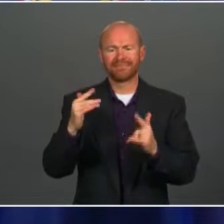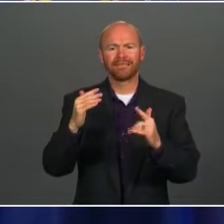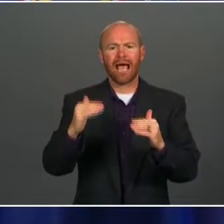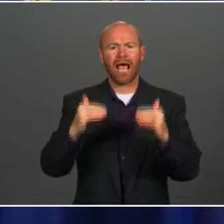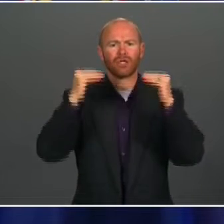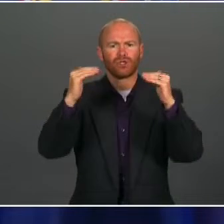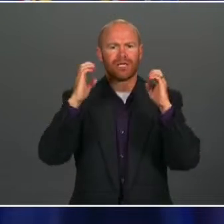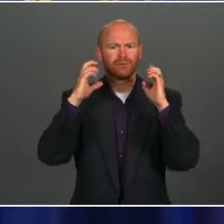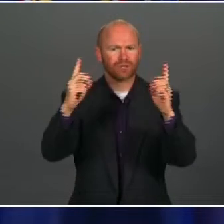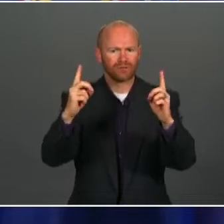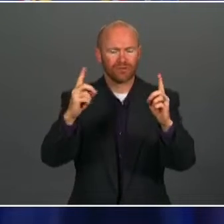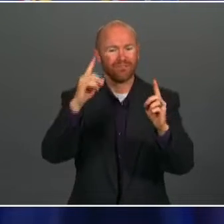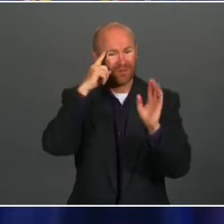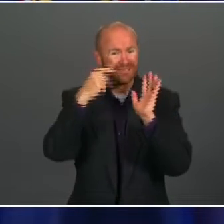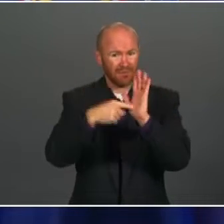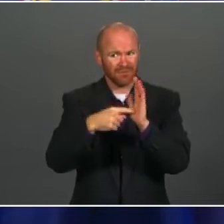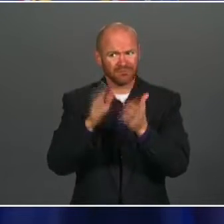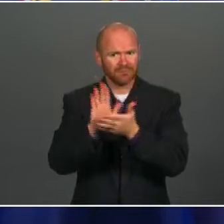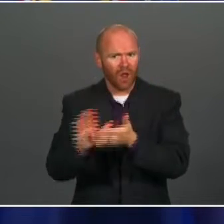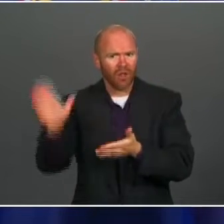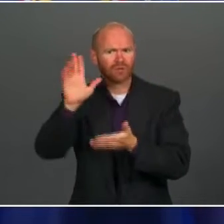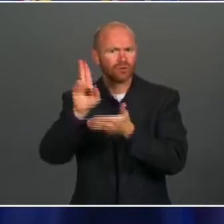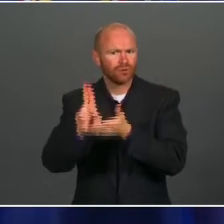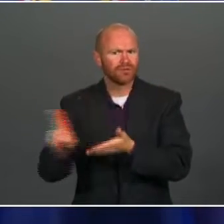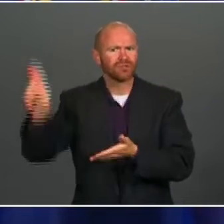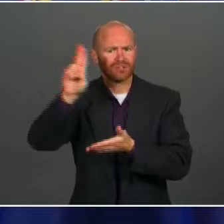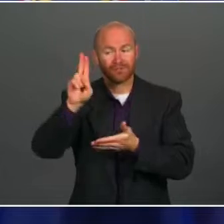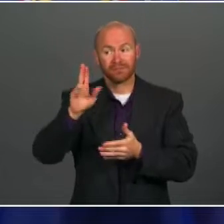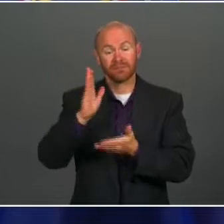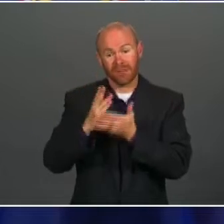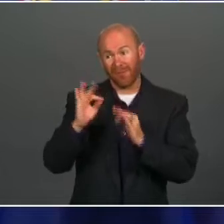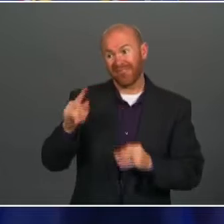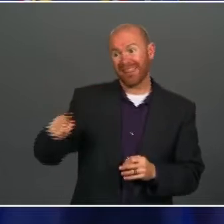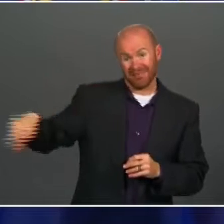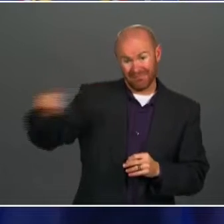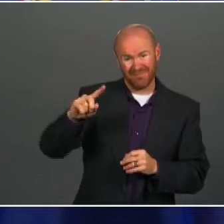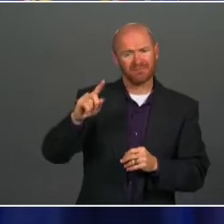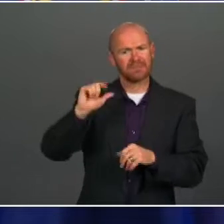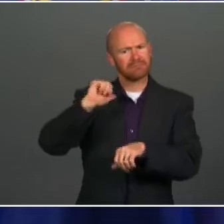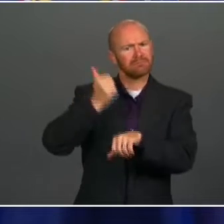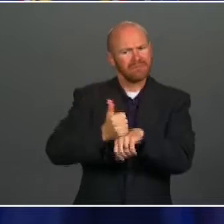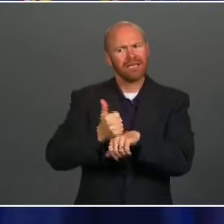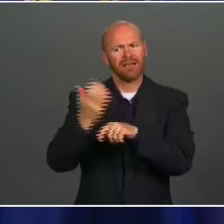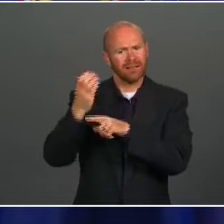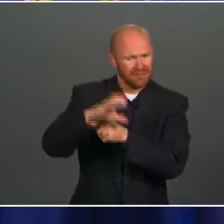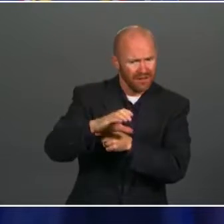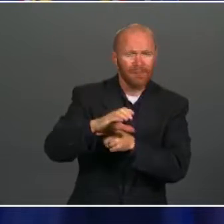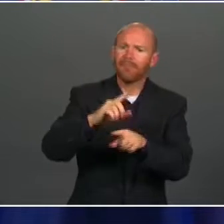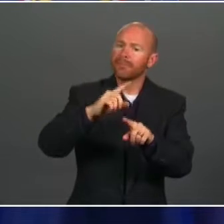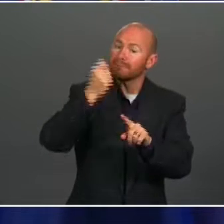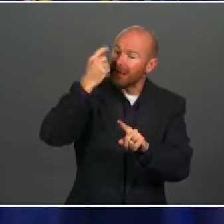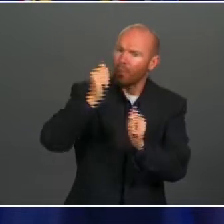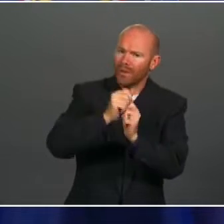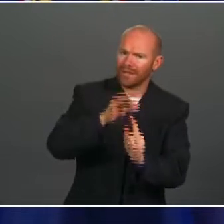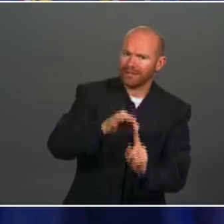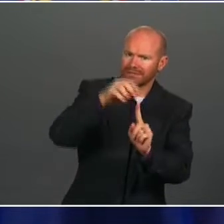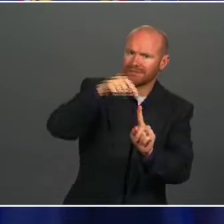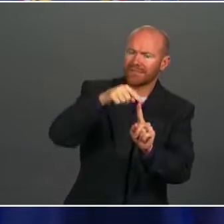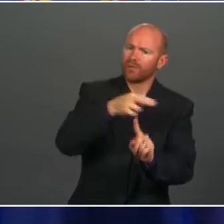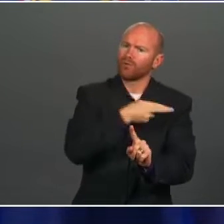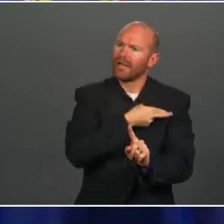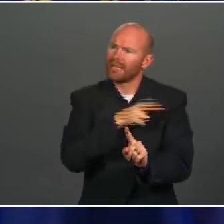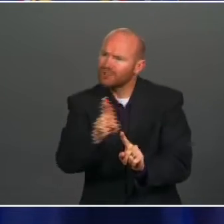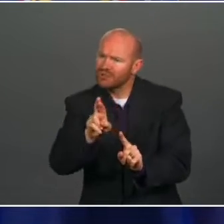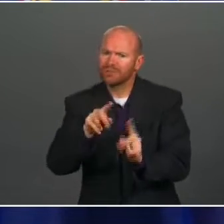vaccine mandates with a religious exemption or personal exemption. And we've seen some